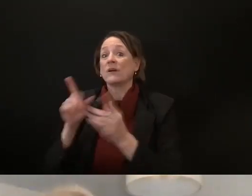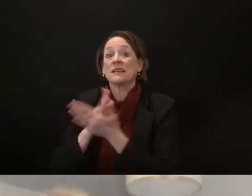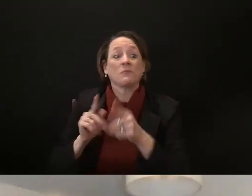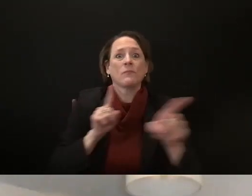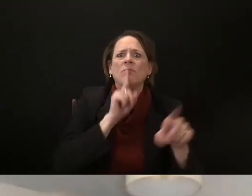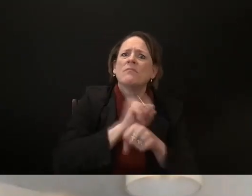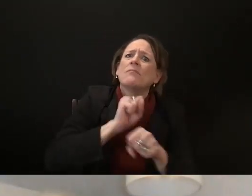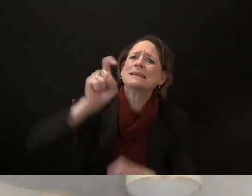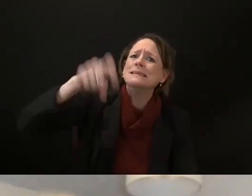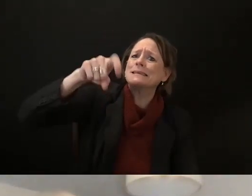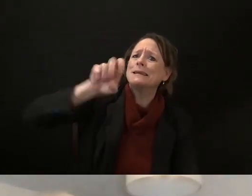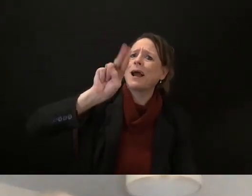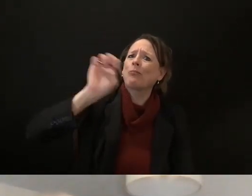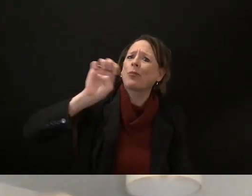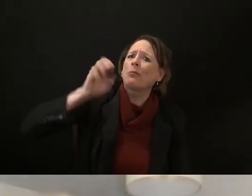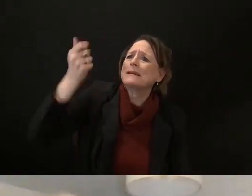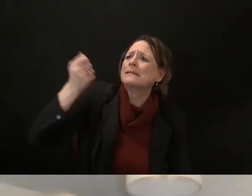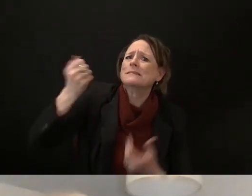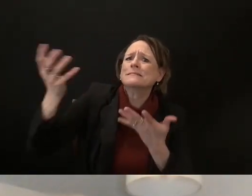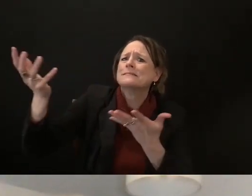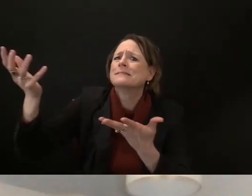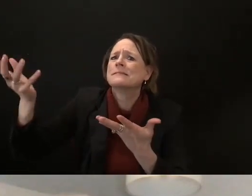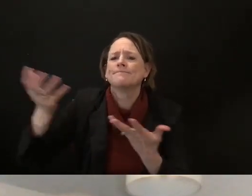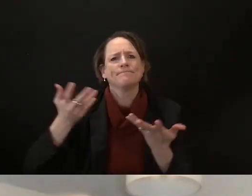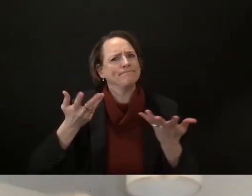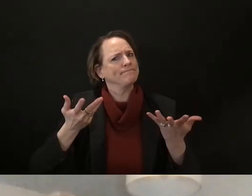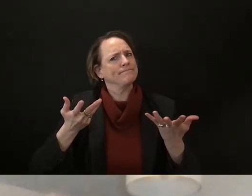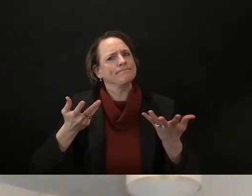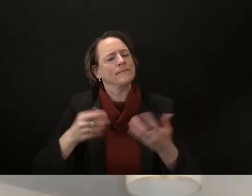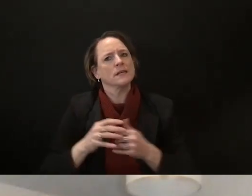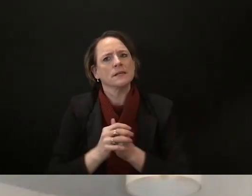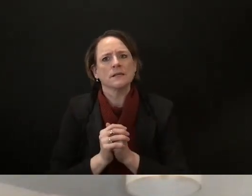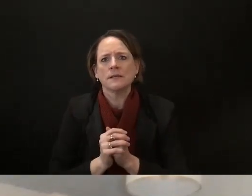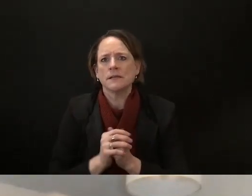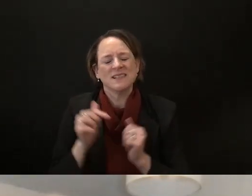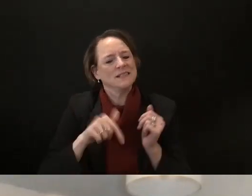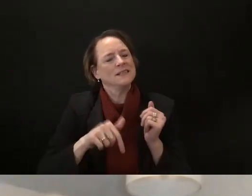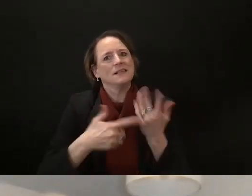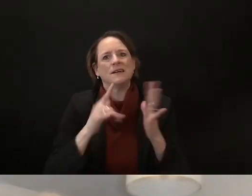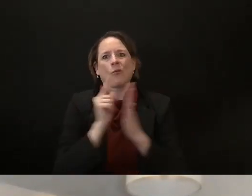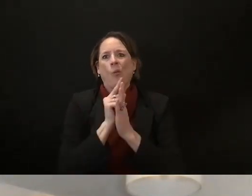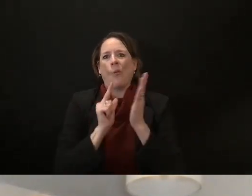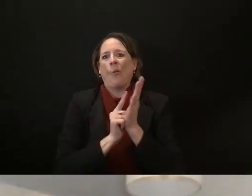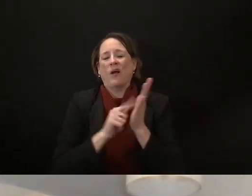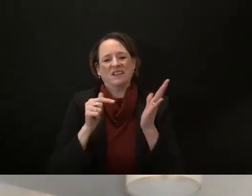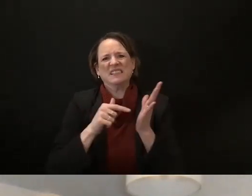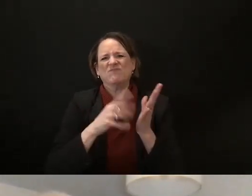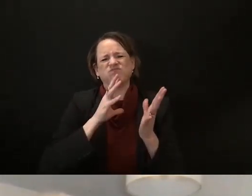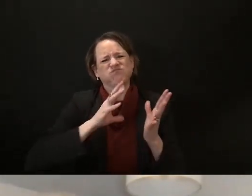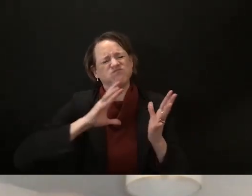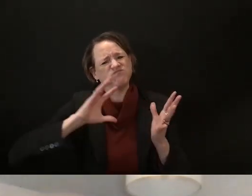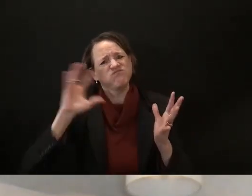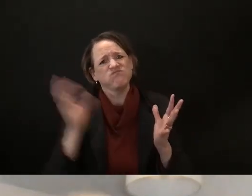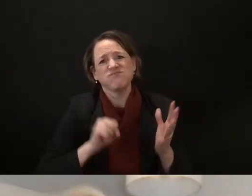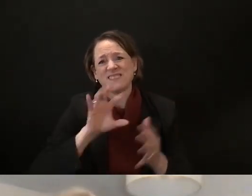to receive unemployment insurance are misanswering or answering a question uh incorrectly that is is